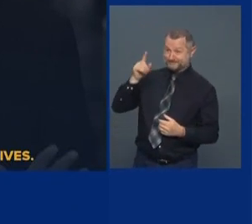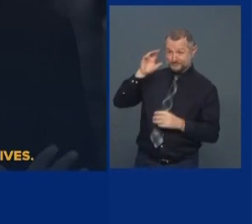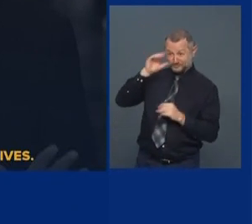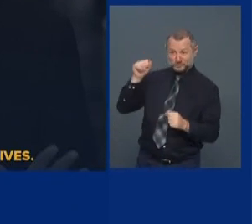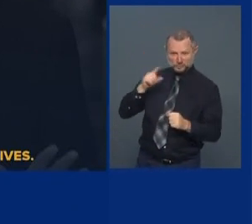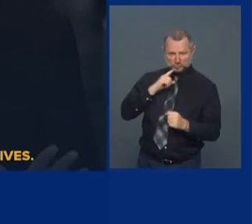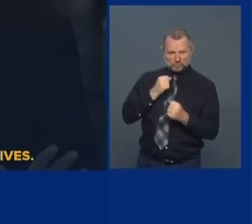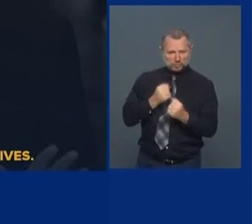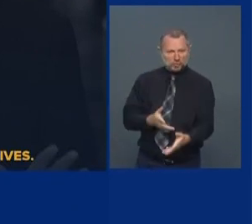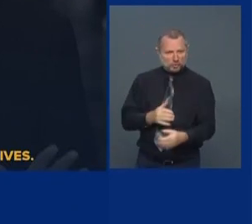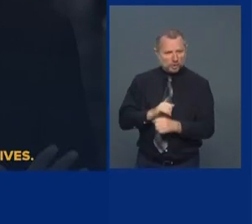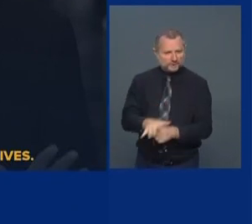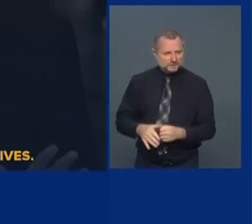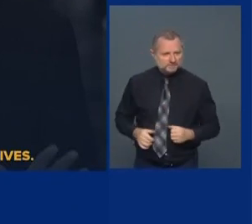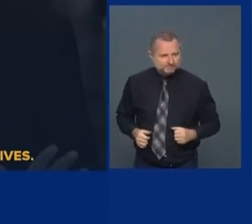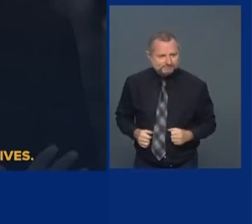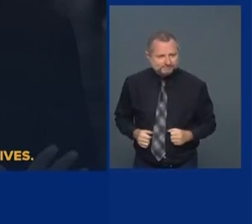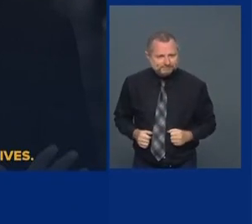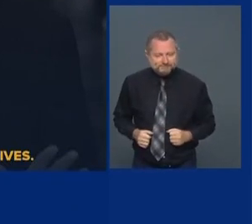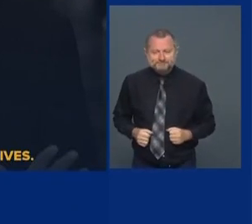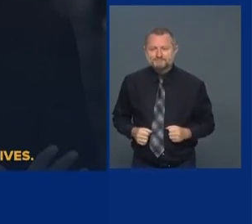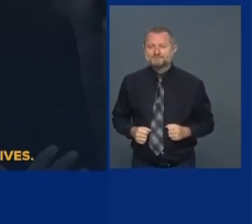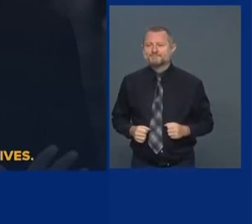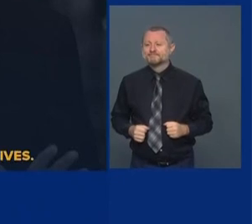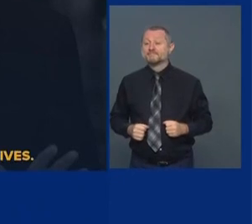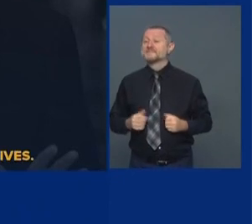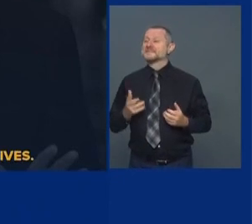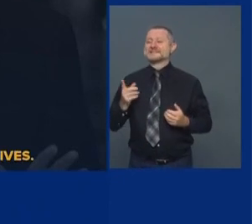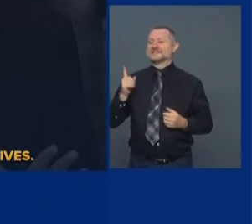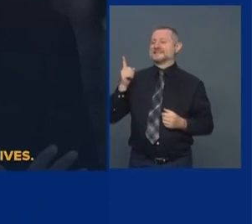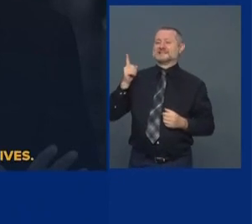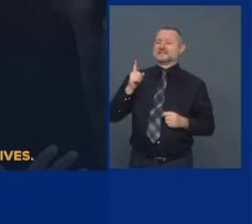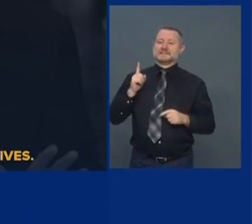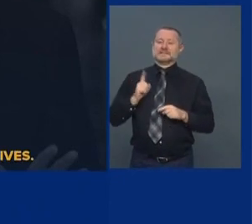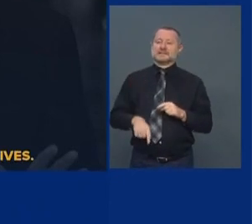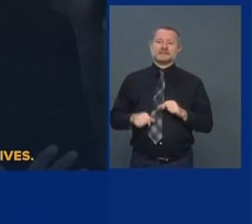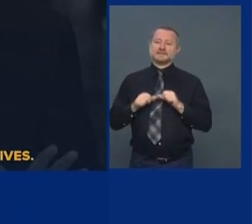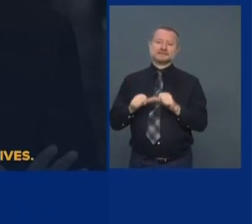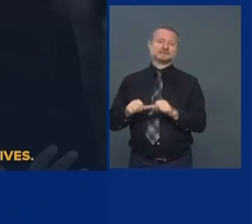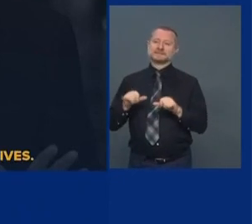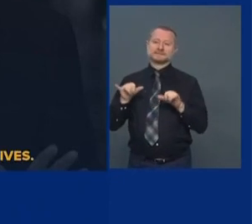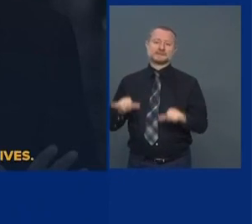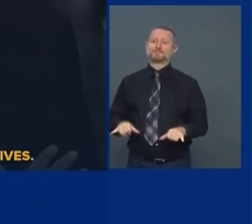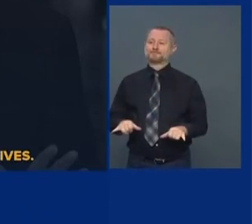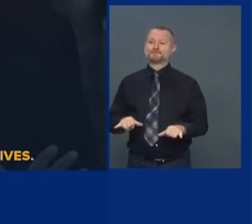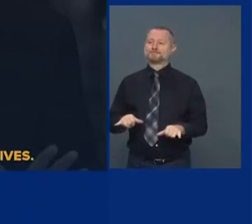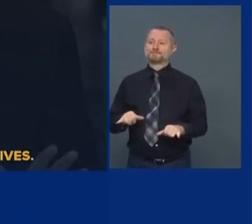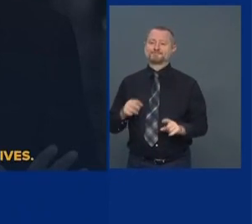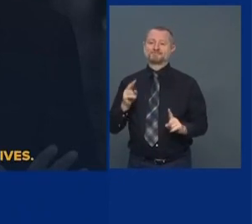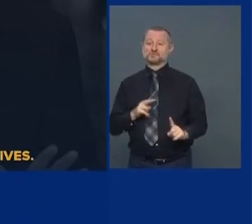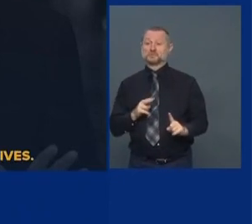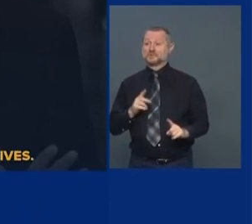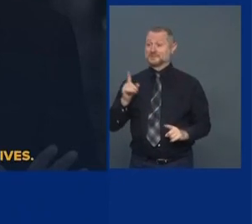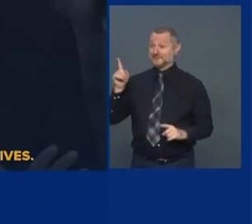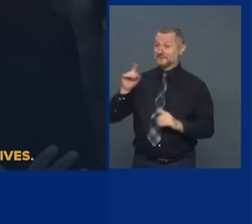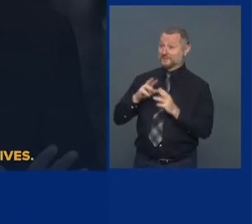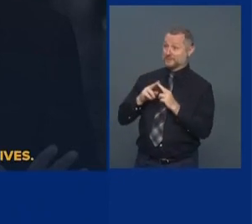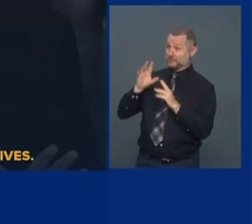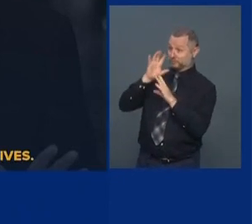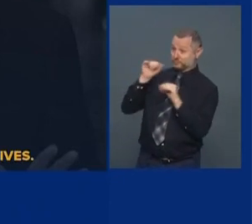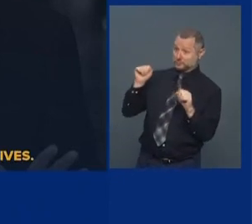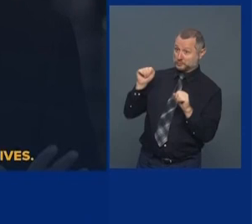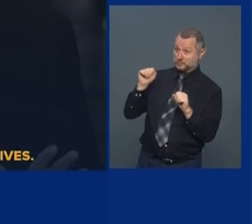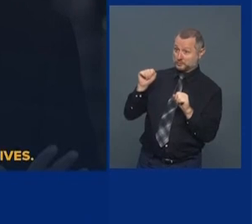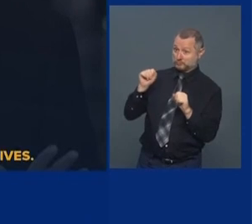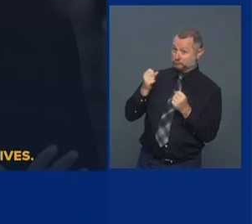It is an unsustainable position for the federal government. Either this president will figure it out or the next president